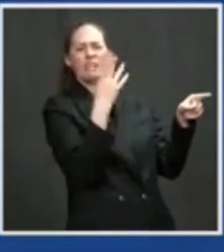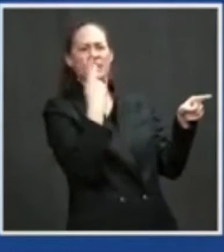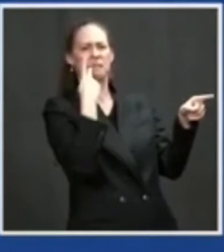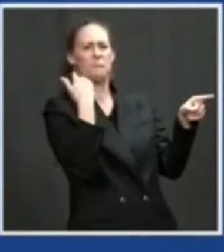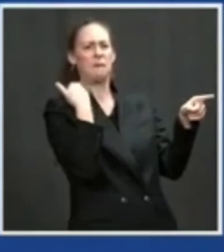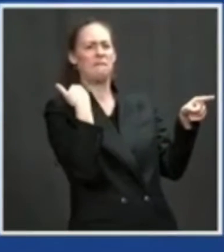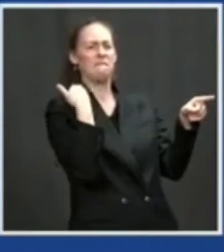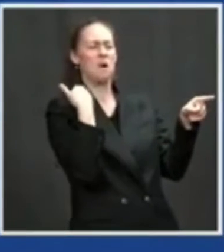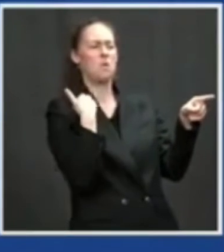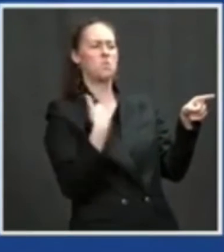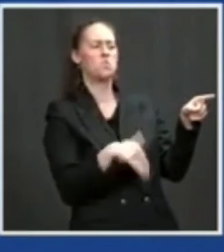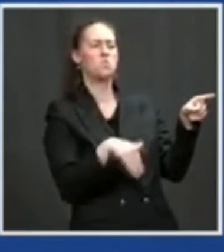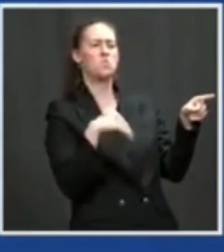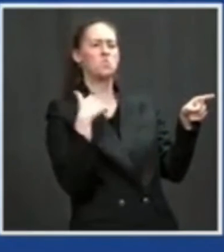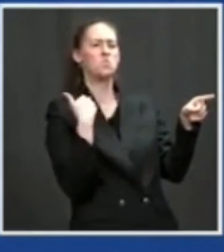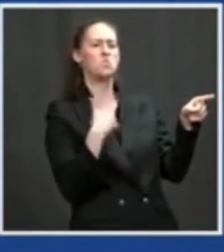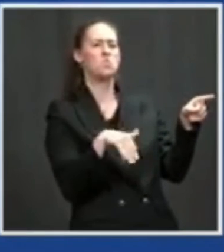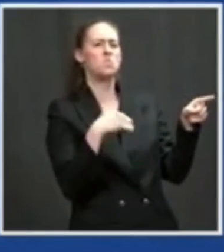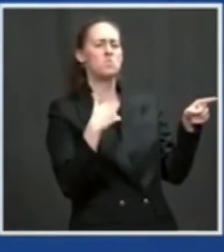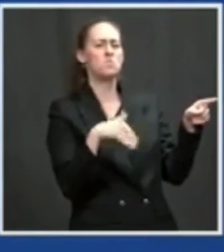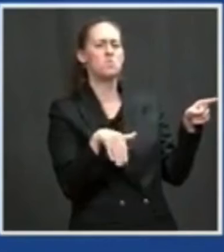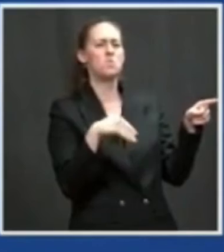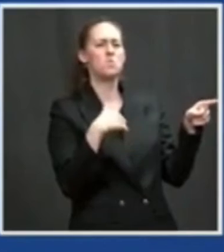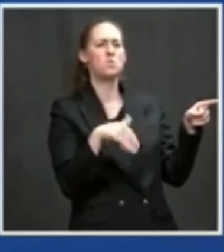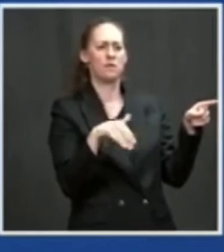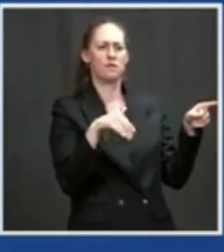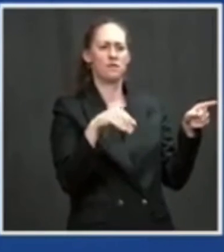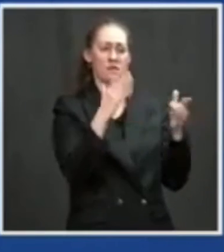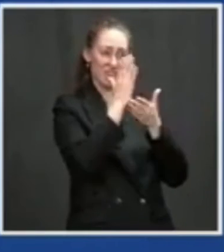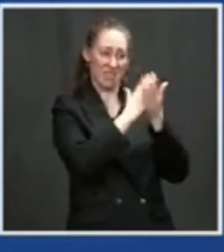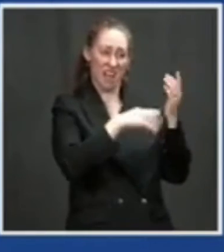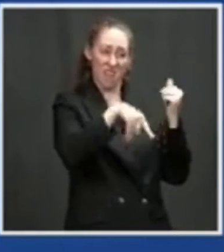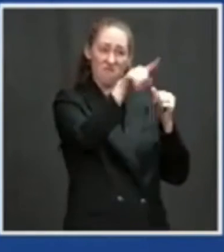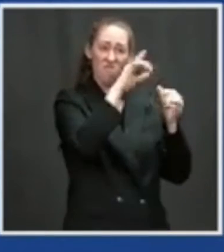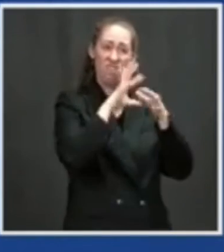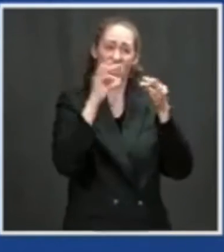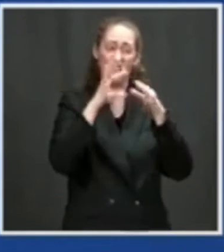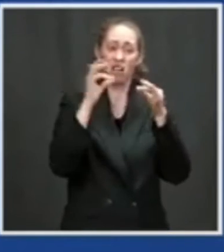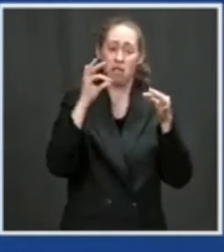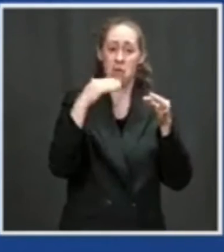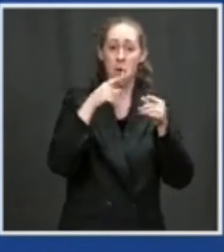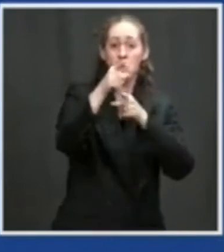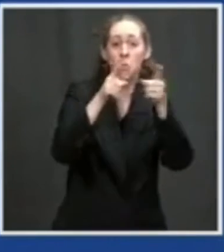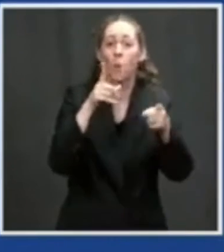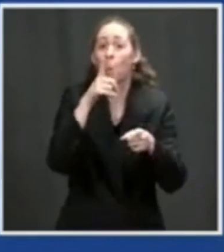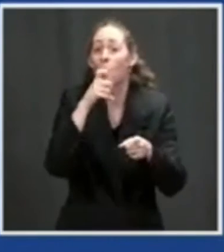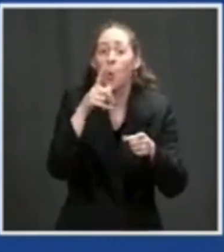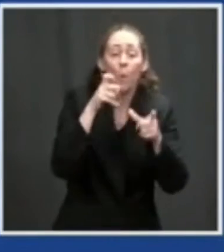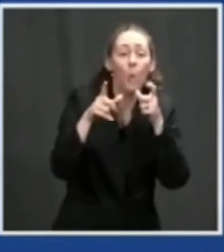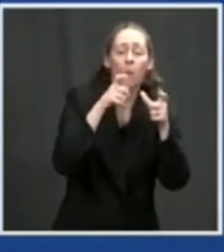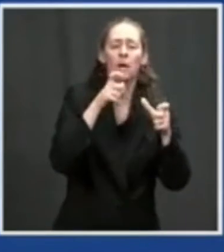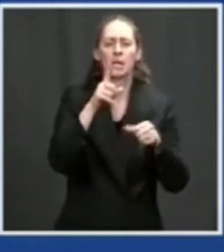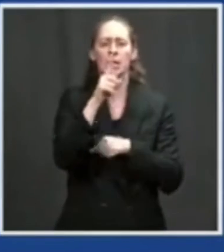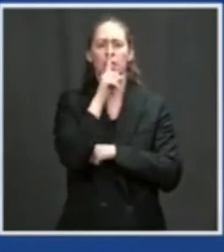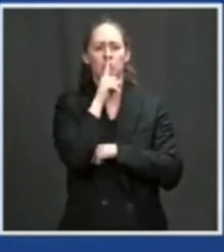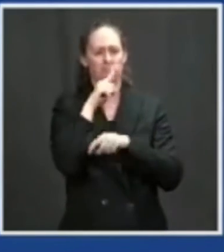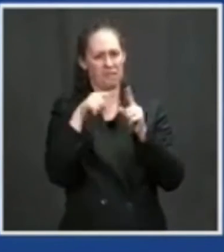— as one of you said on national television last night, we badly need a Republican Party.